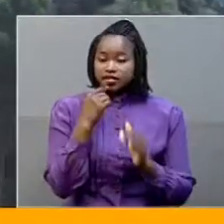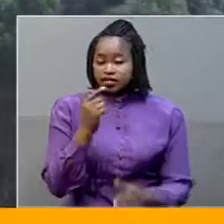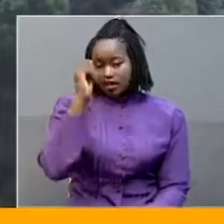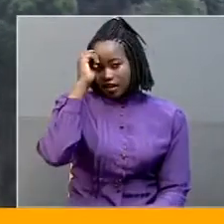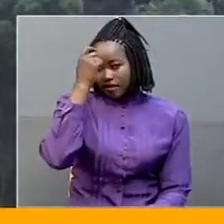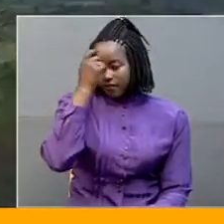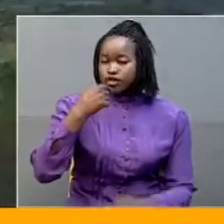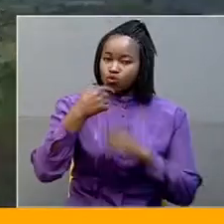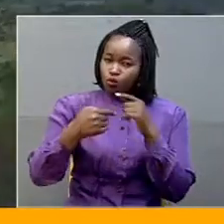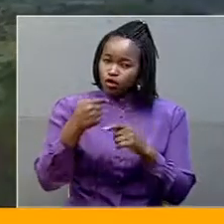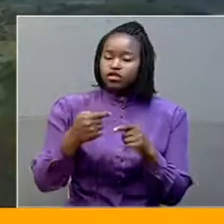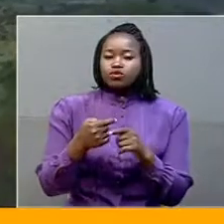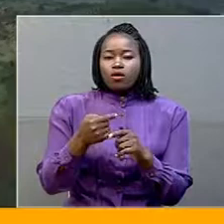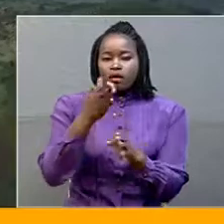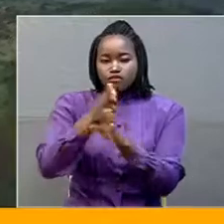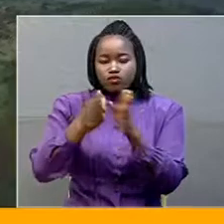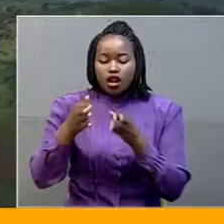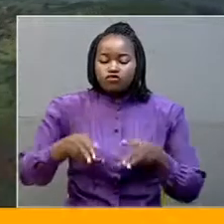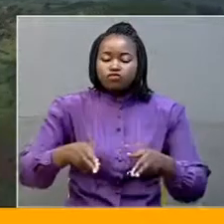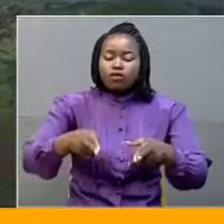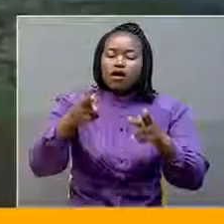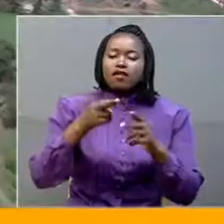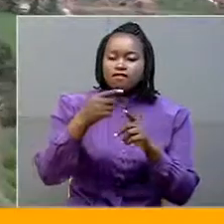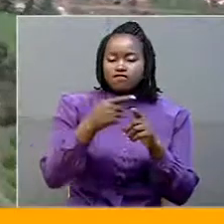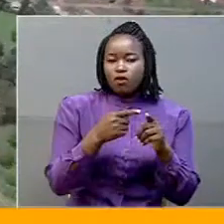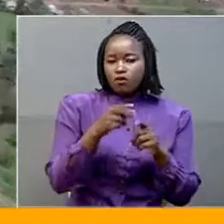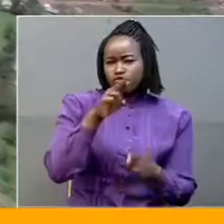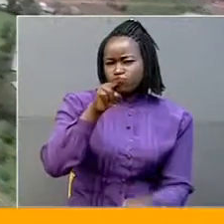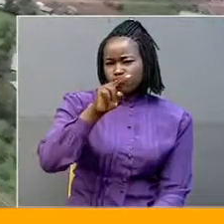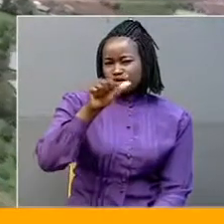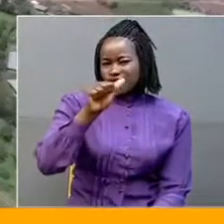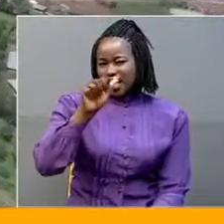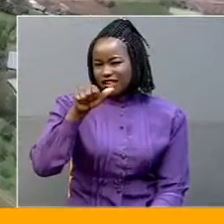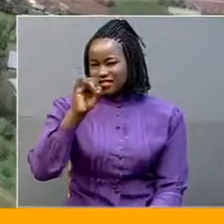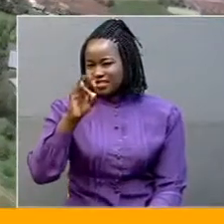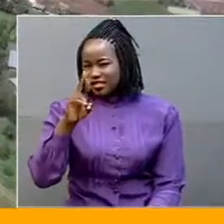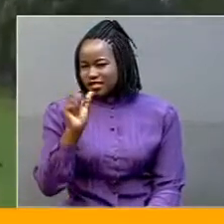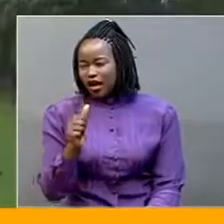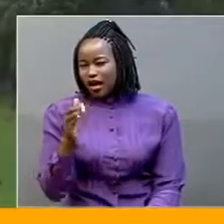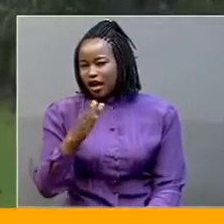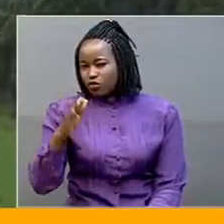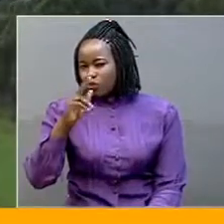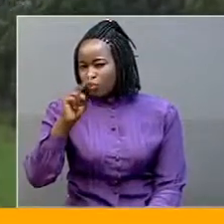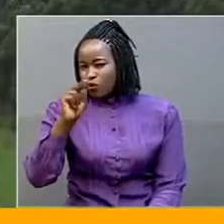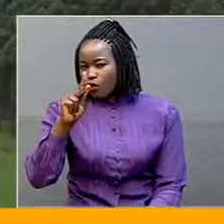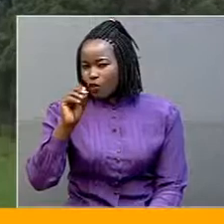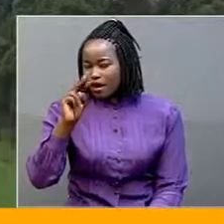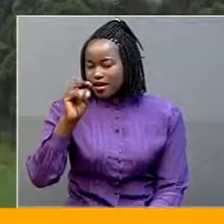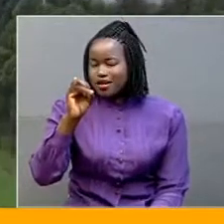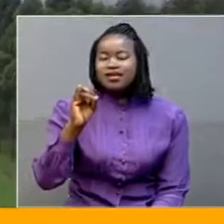would turn back the road from Rusasira through Kasambia, Chakasa, Nkoni, Makole,